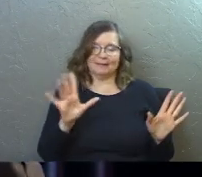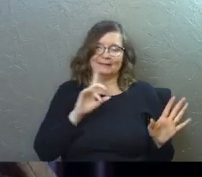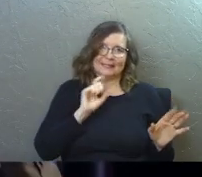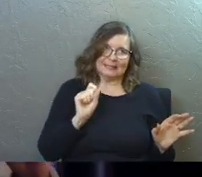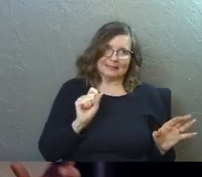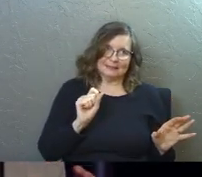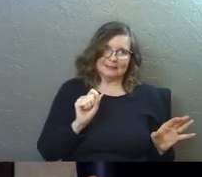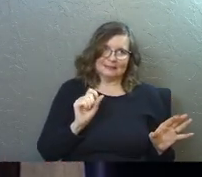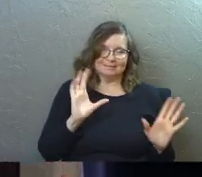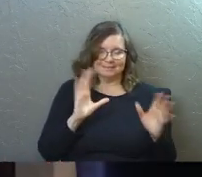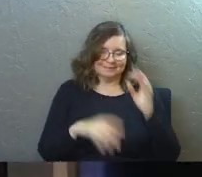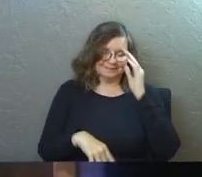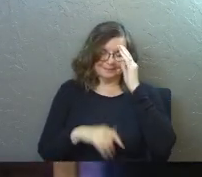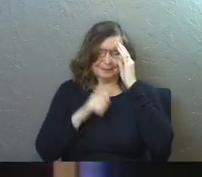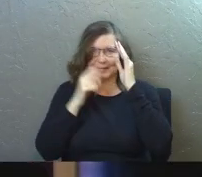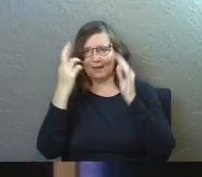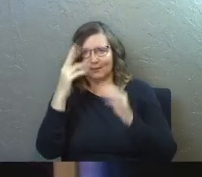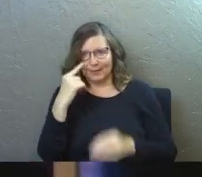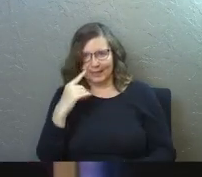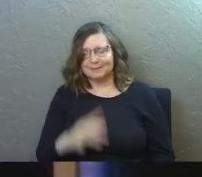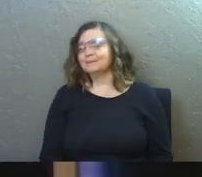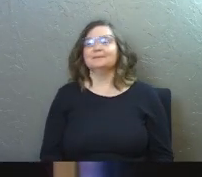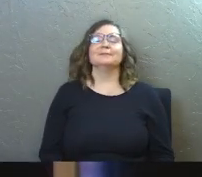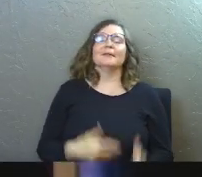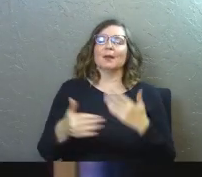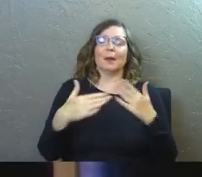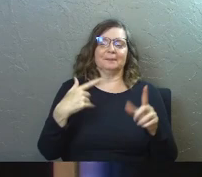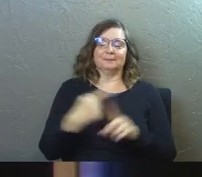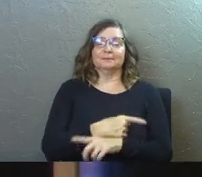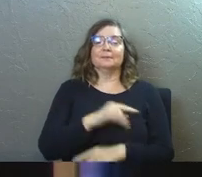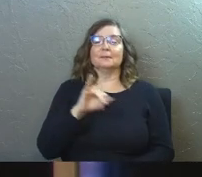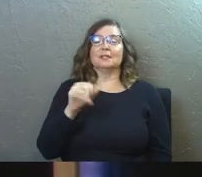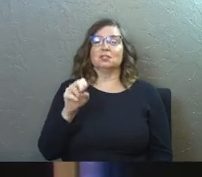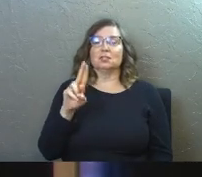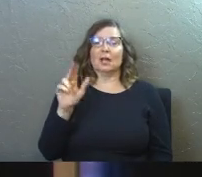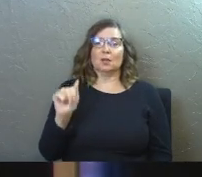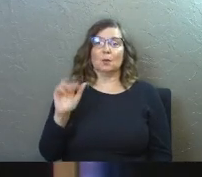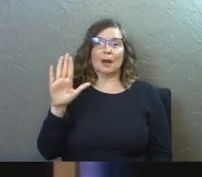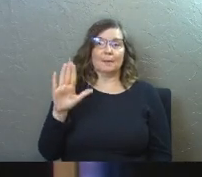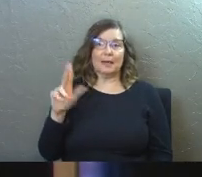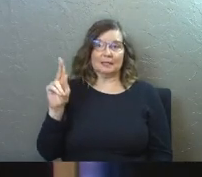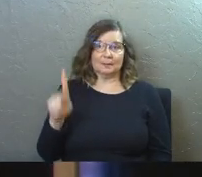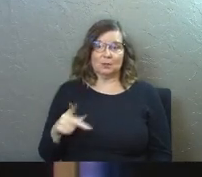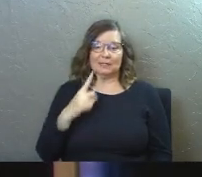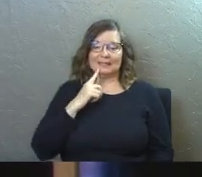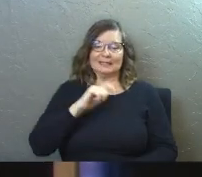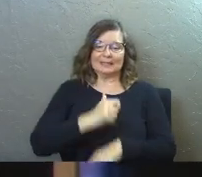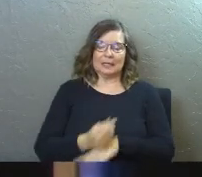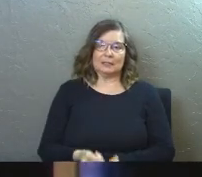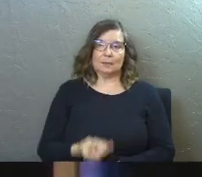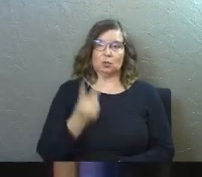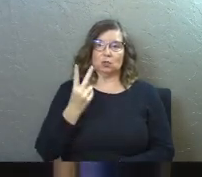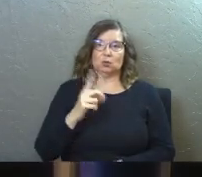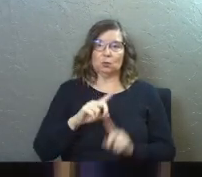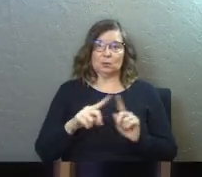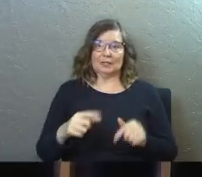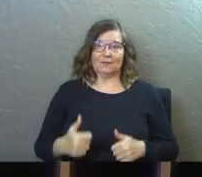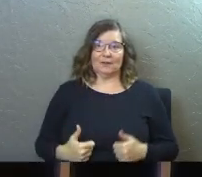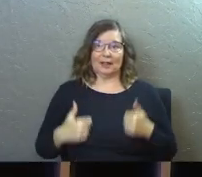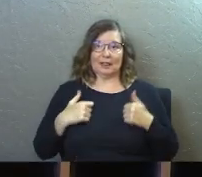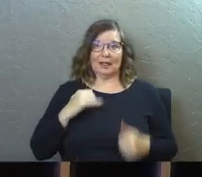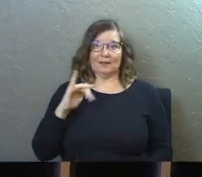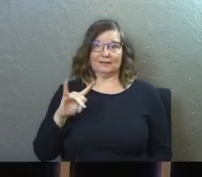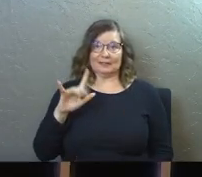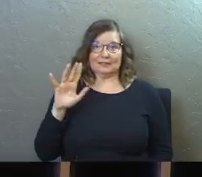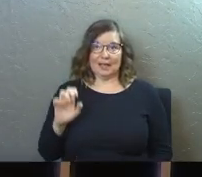is, but not for the reasons you think. Anyway, Joshua, an amazing person. He sets out two different lifestyles in front of